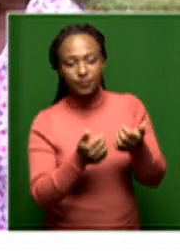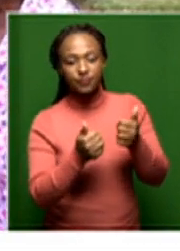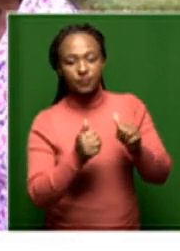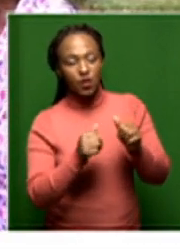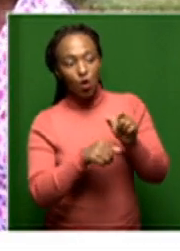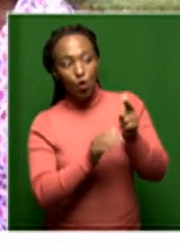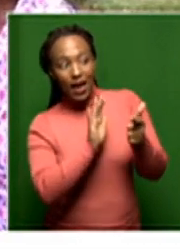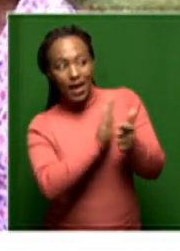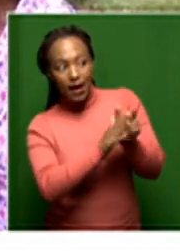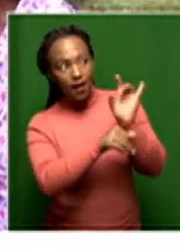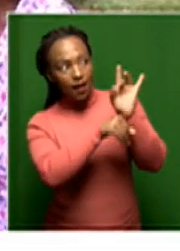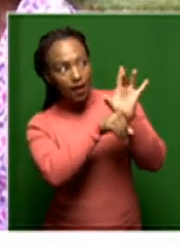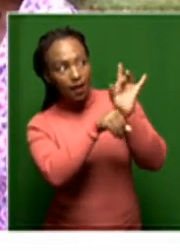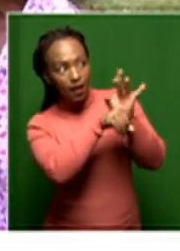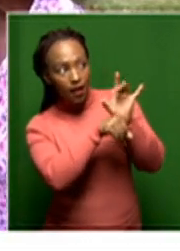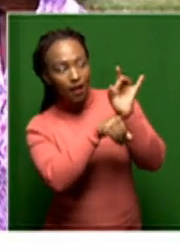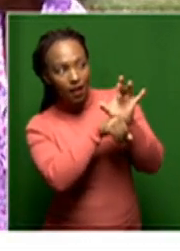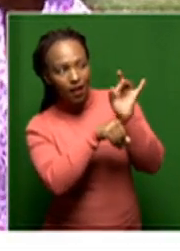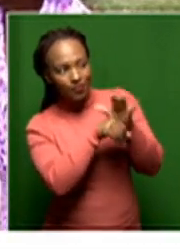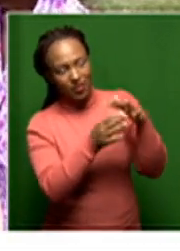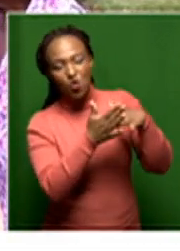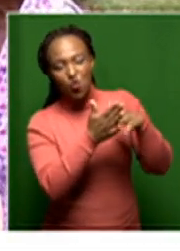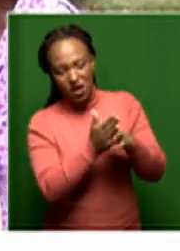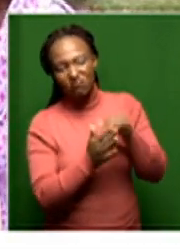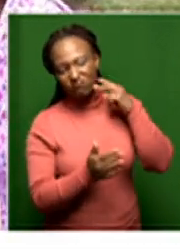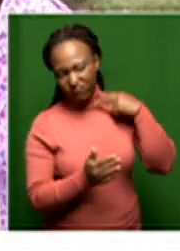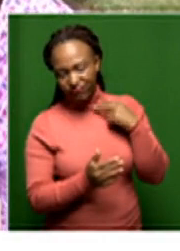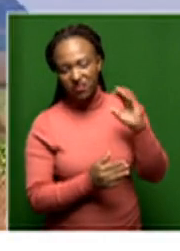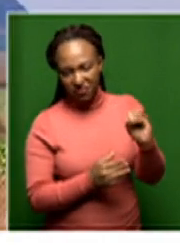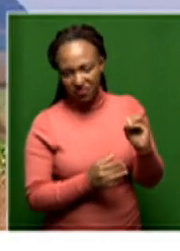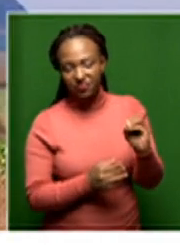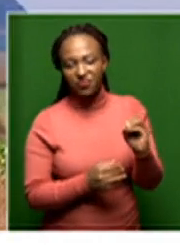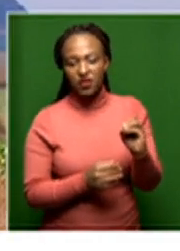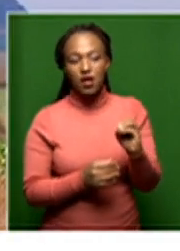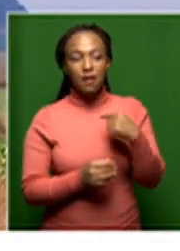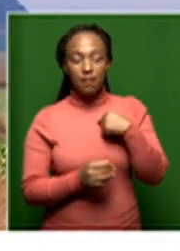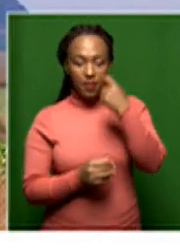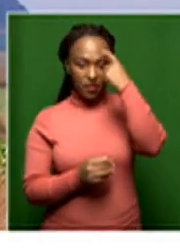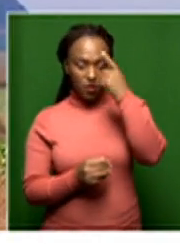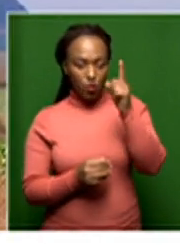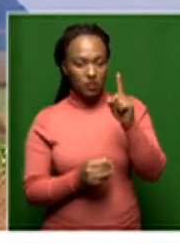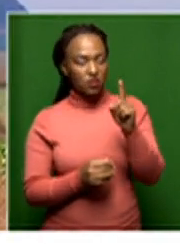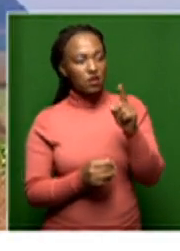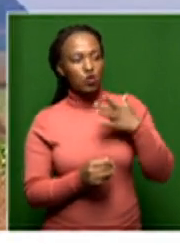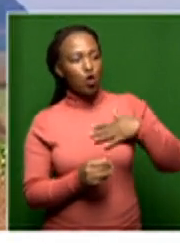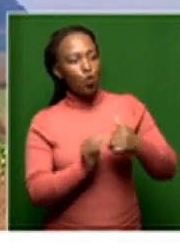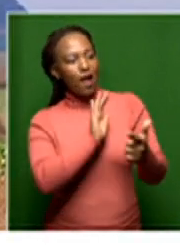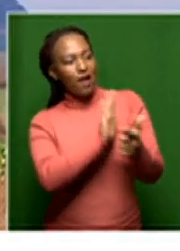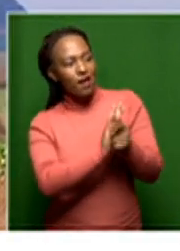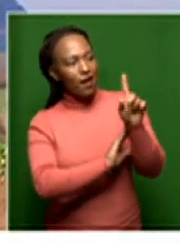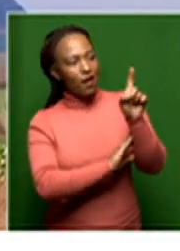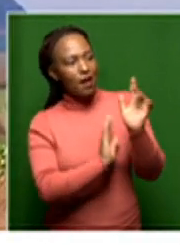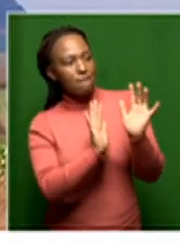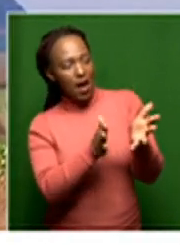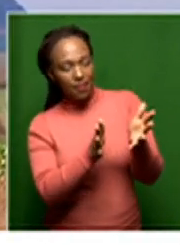the legal advice, it's been extremely poor and disappointing. But I do think that one should not reduce this into a legal question